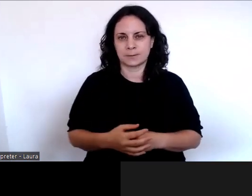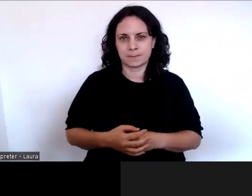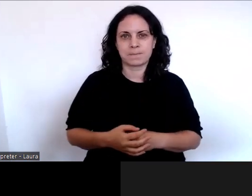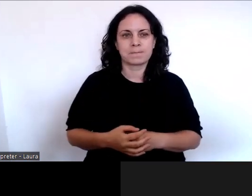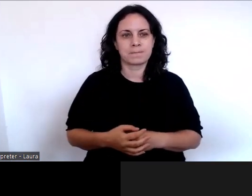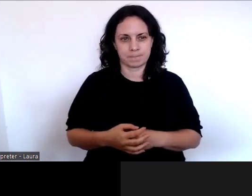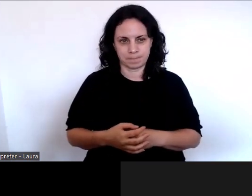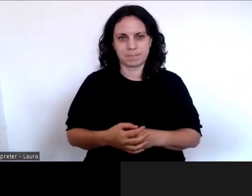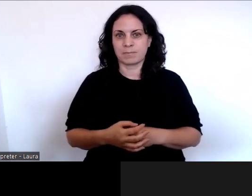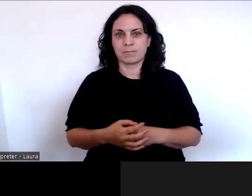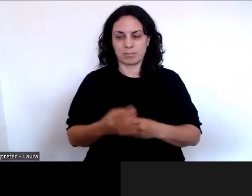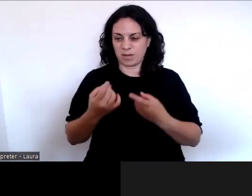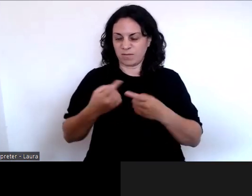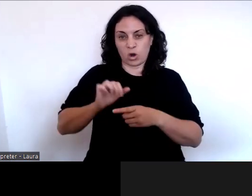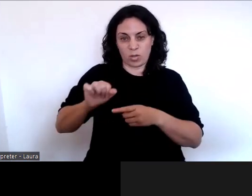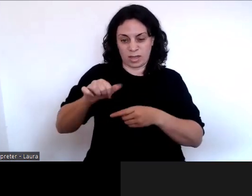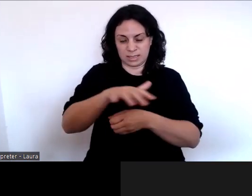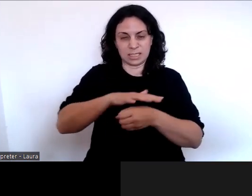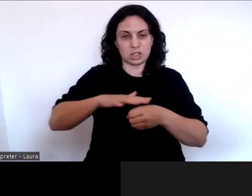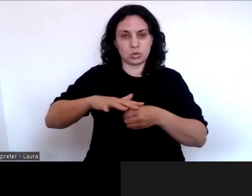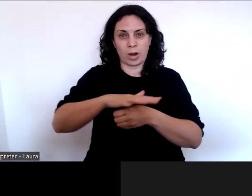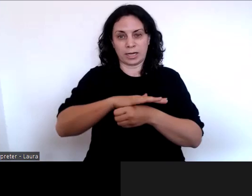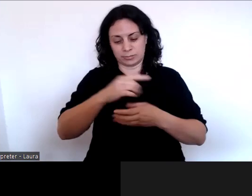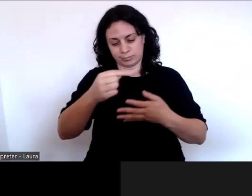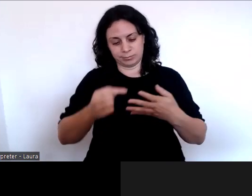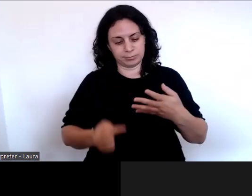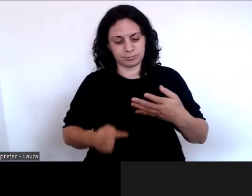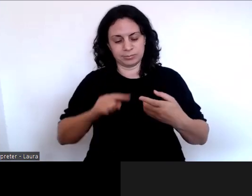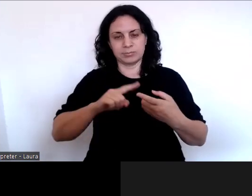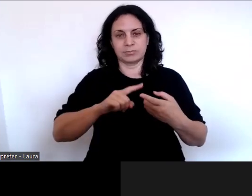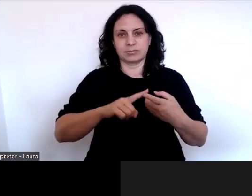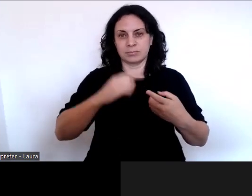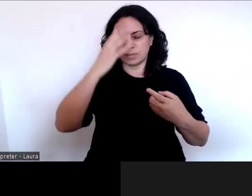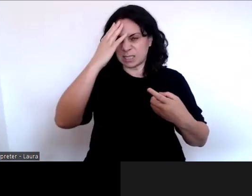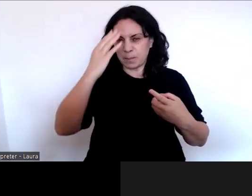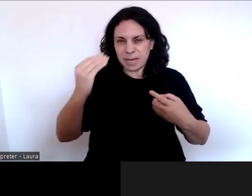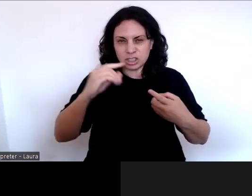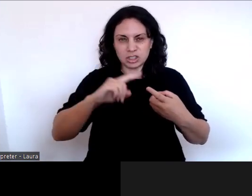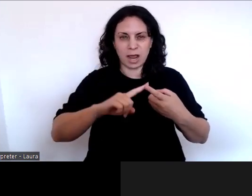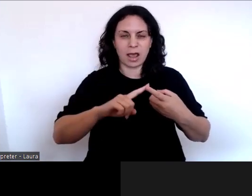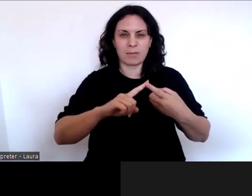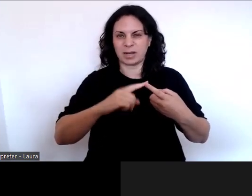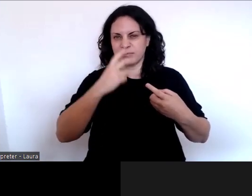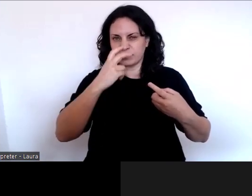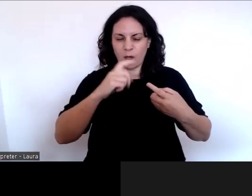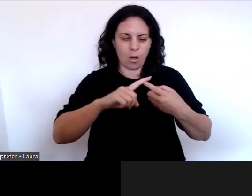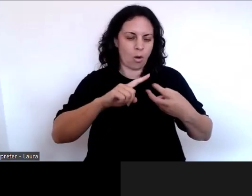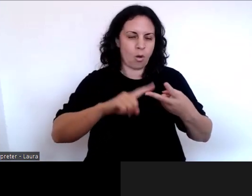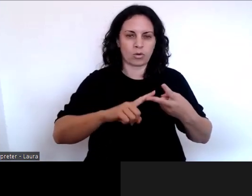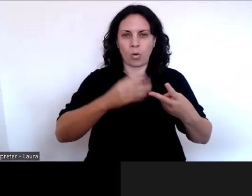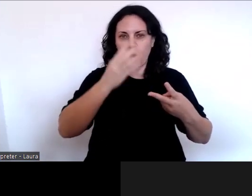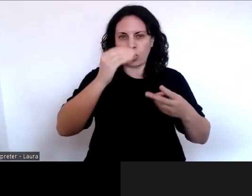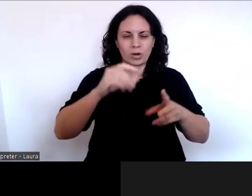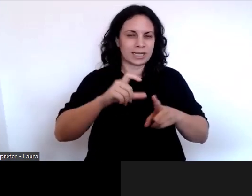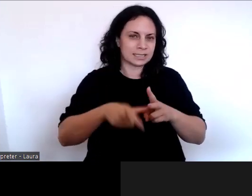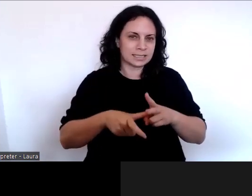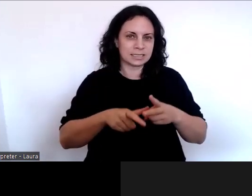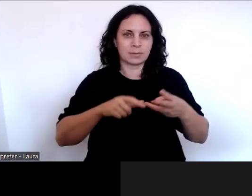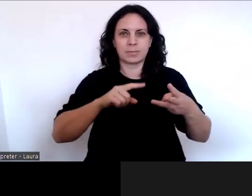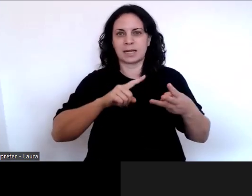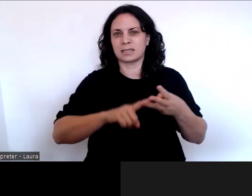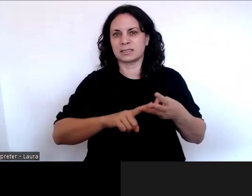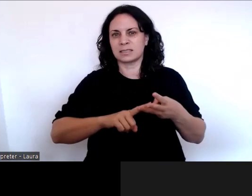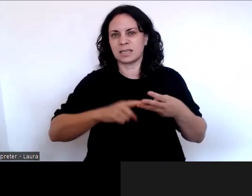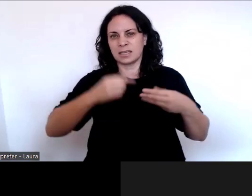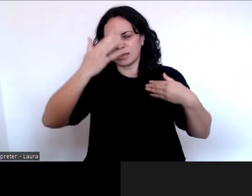wide range of situations, including dementia, learning disabilities, experiences of mental